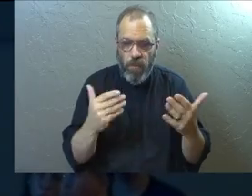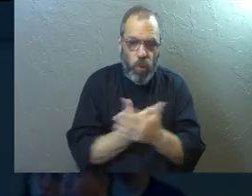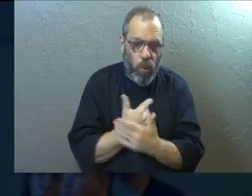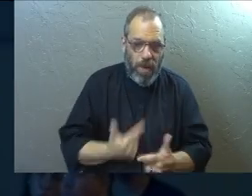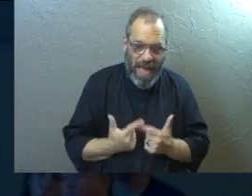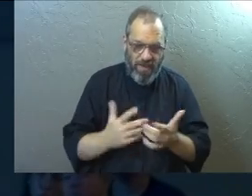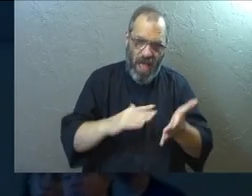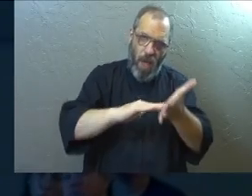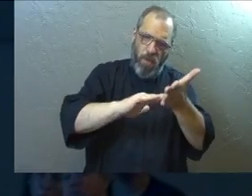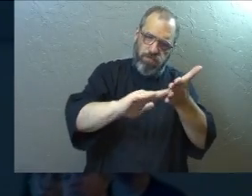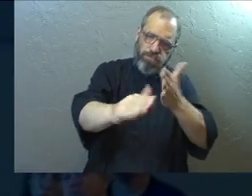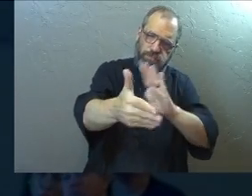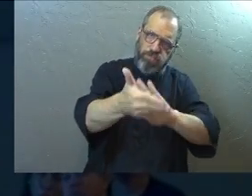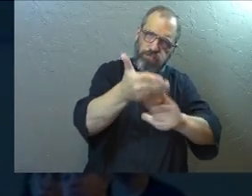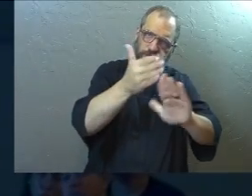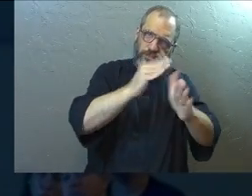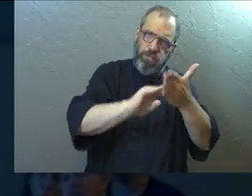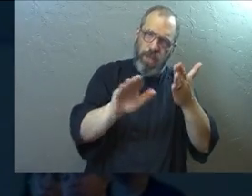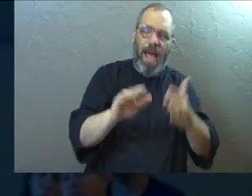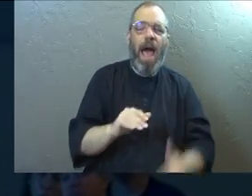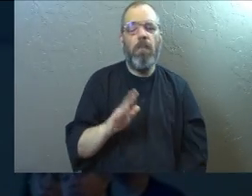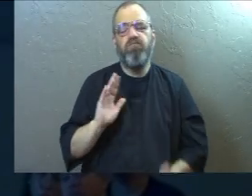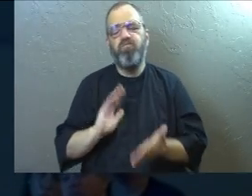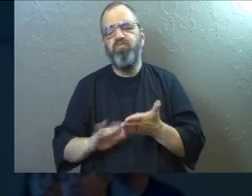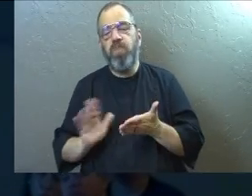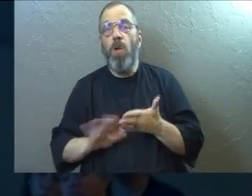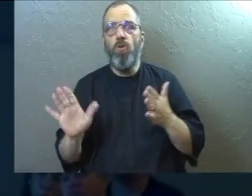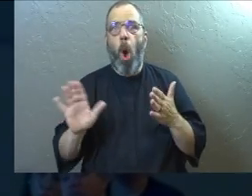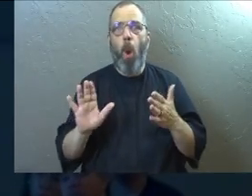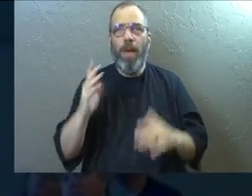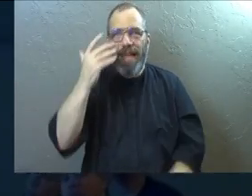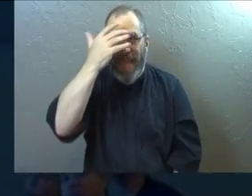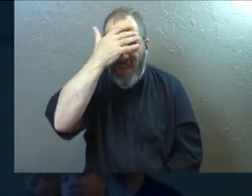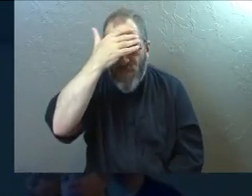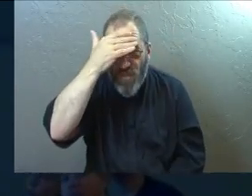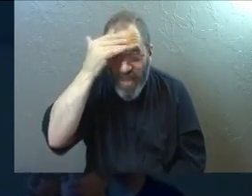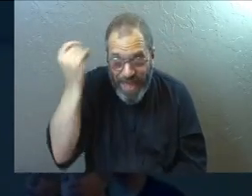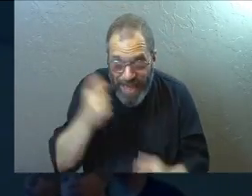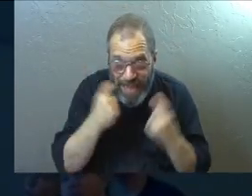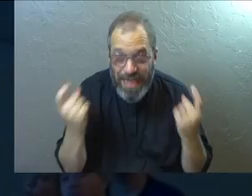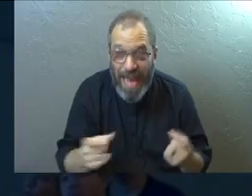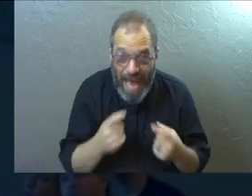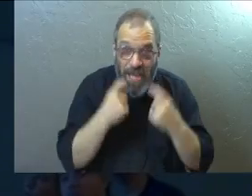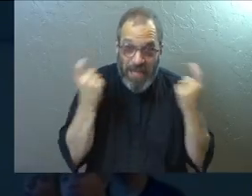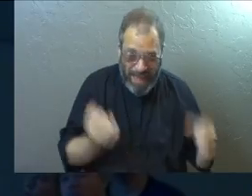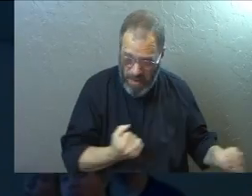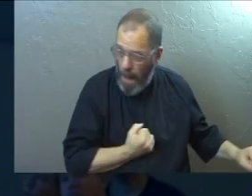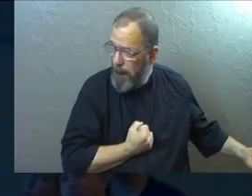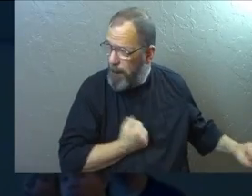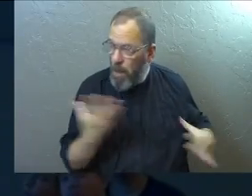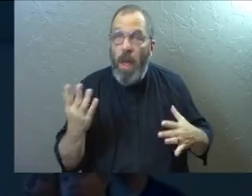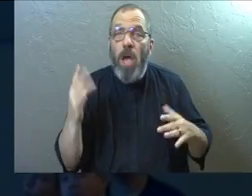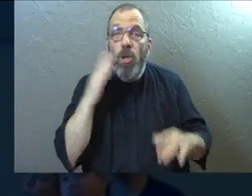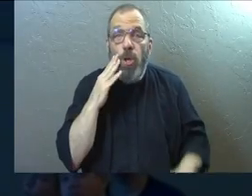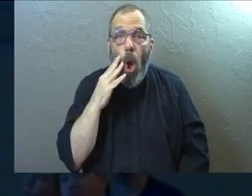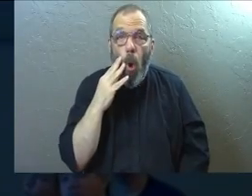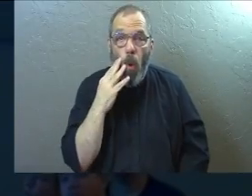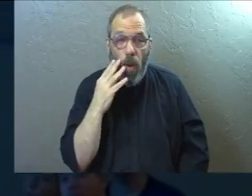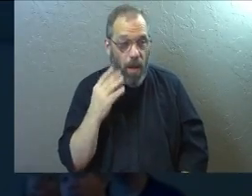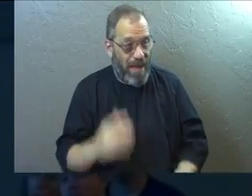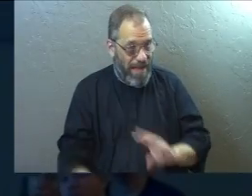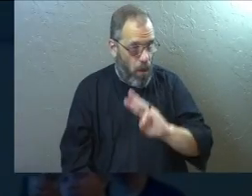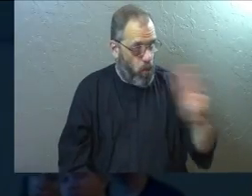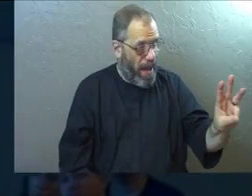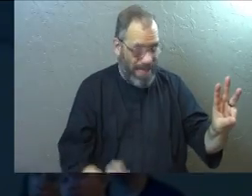perfect forgiveness in him, where he doesn't just forgive your sins. He forgets them. And he has cast your sins as far as the east is from the